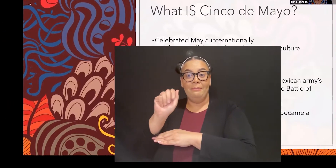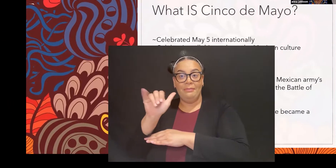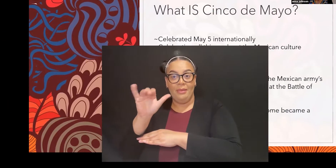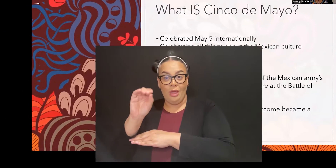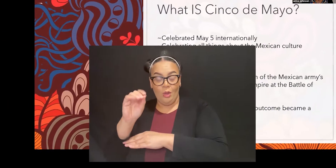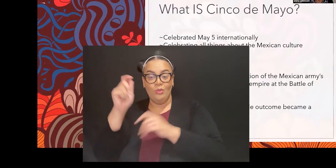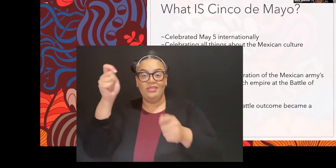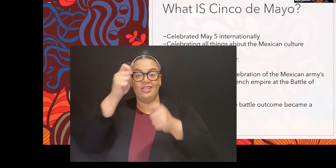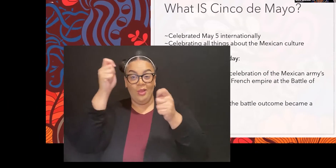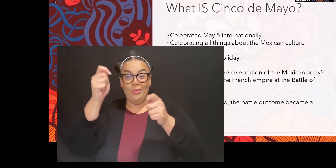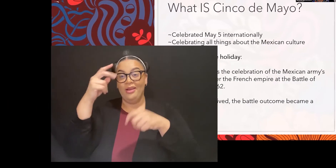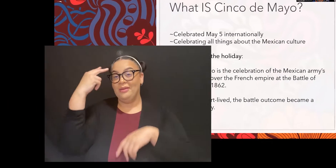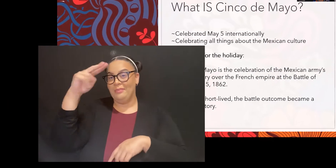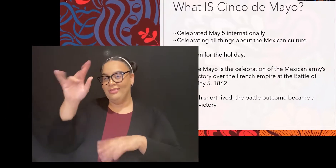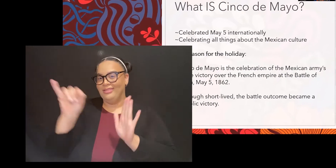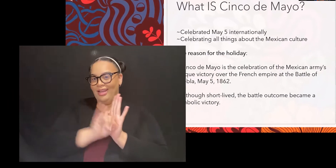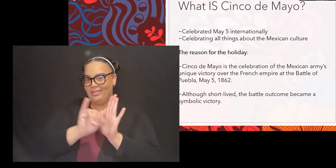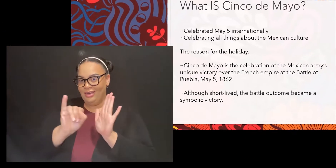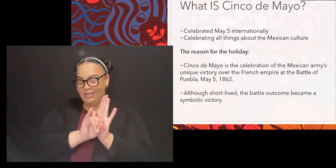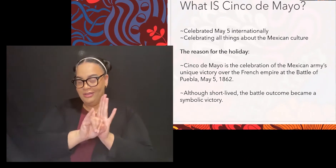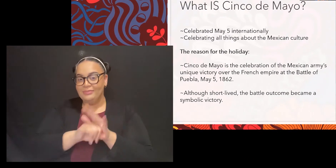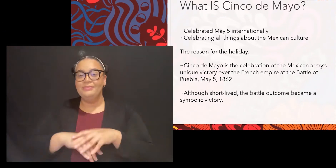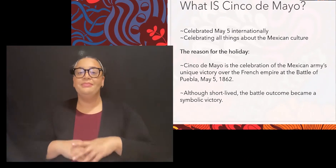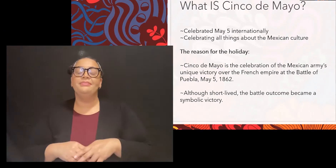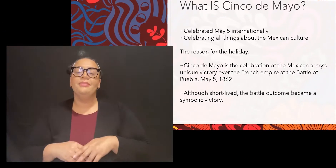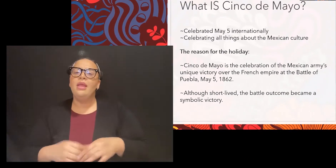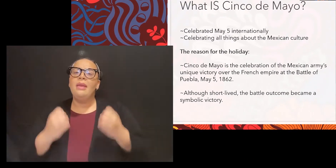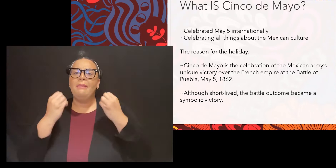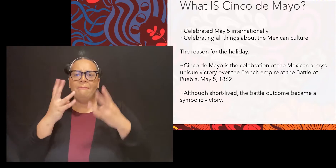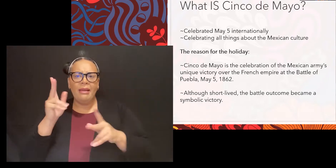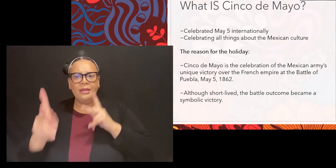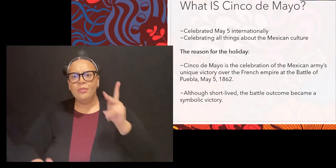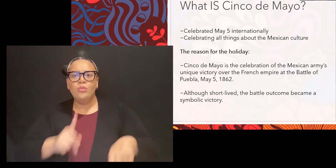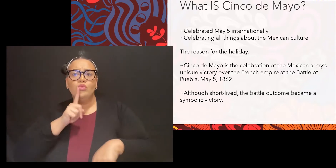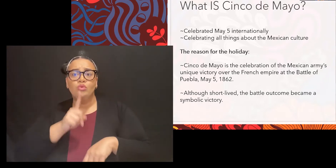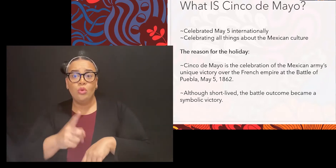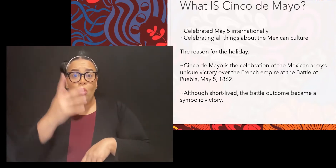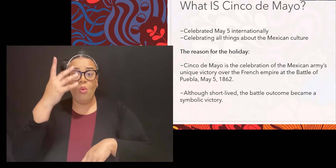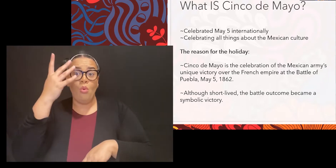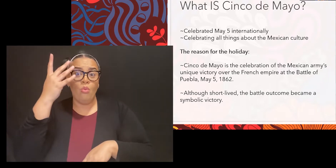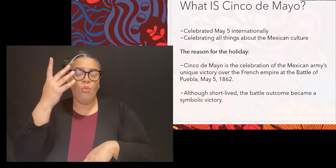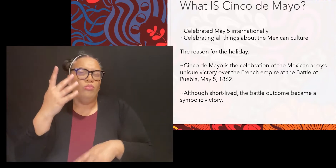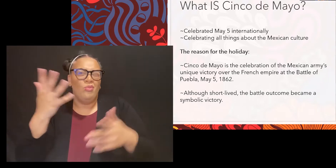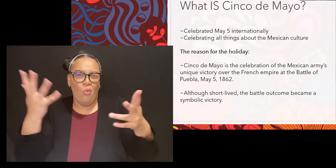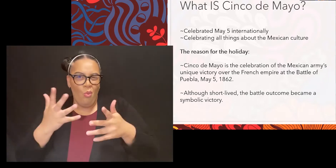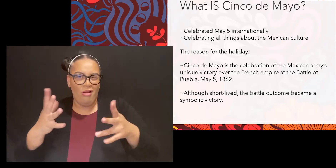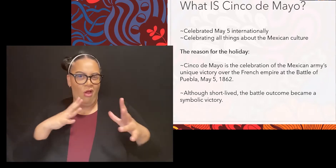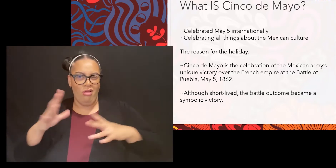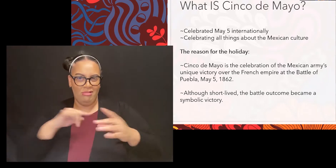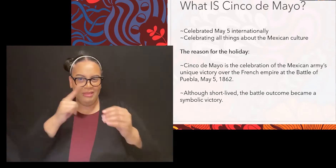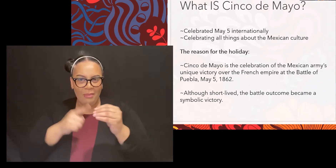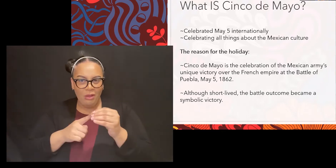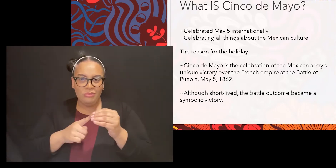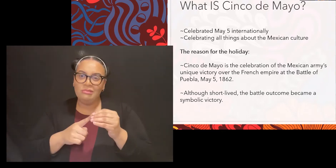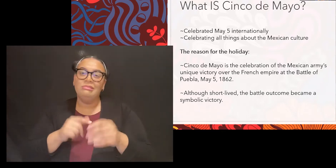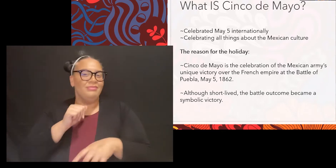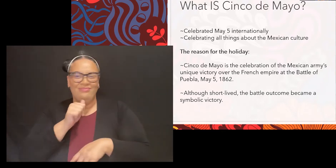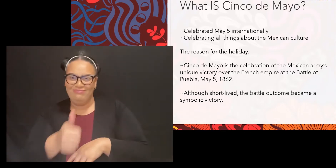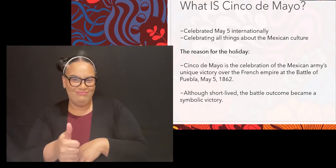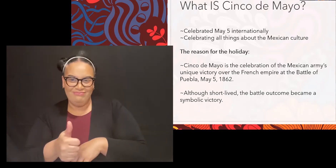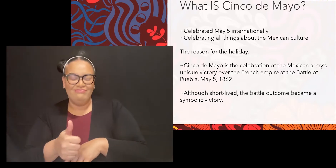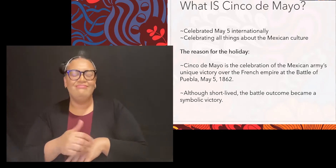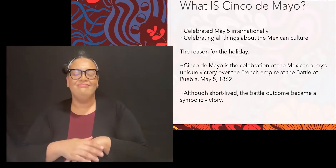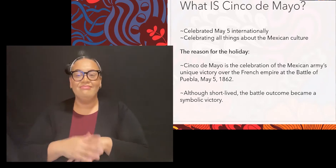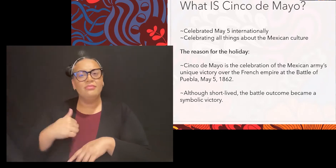are unsure as to, you know, what is this holiday all about? And we all know we have fun and games